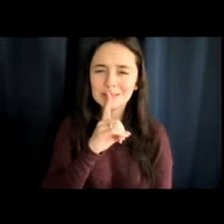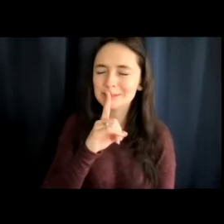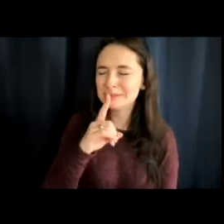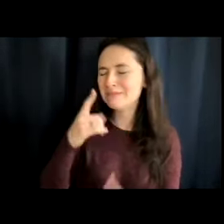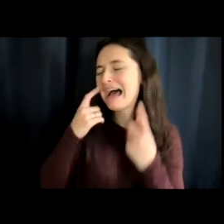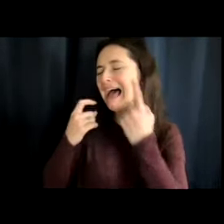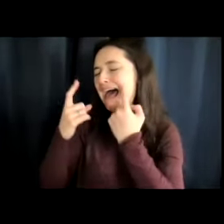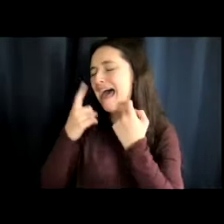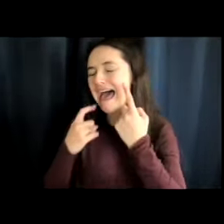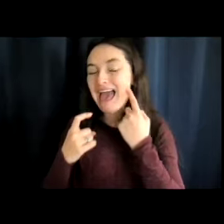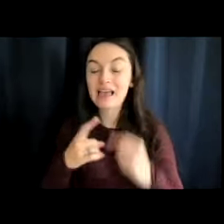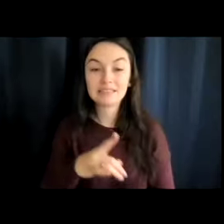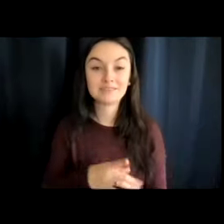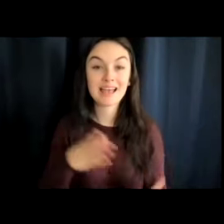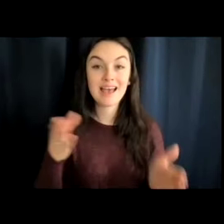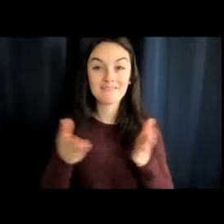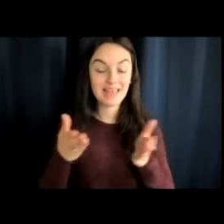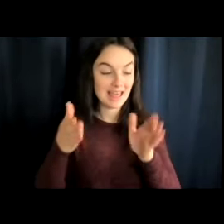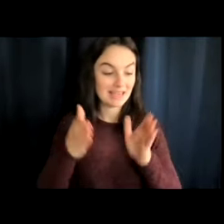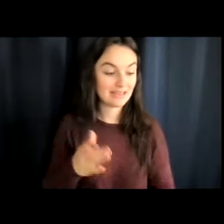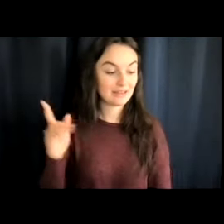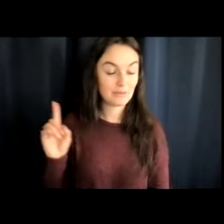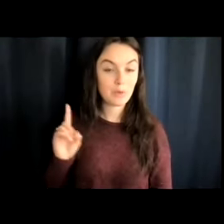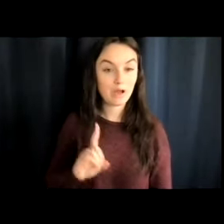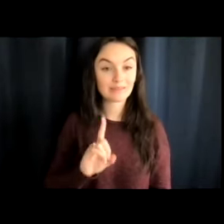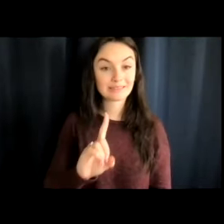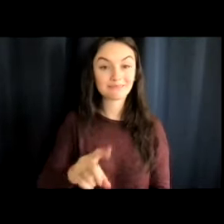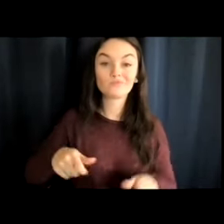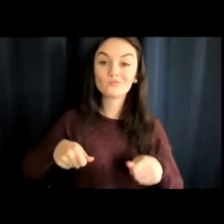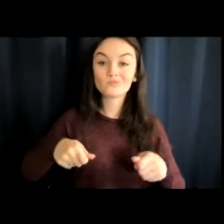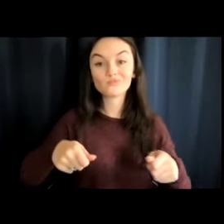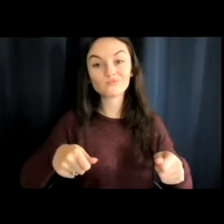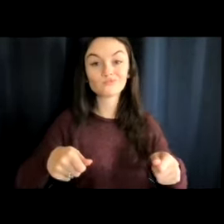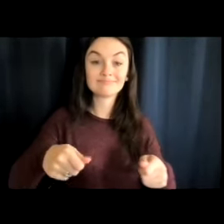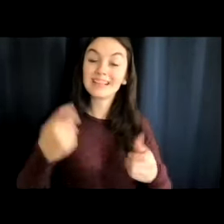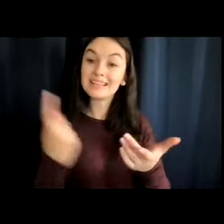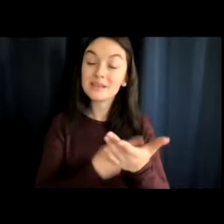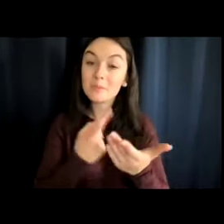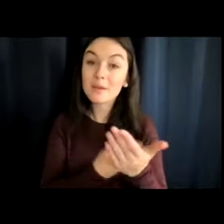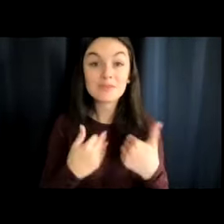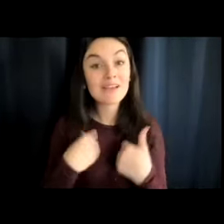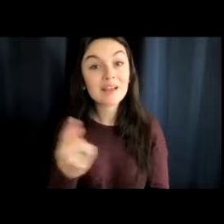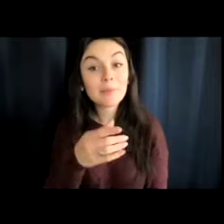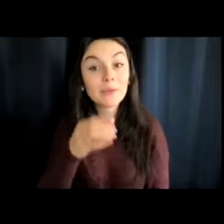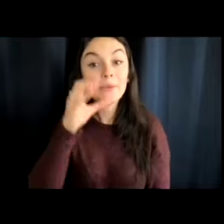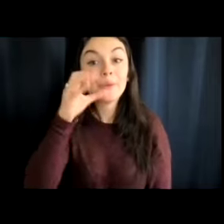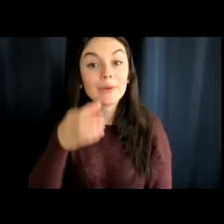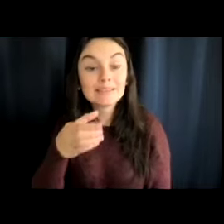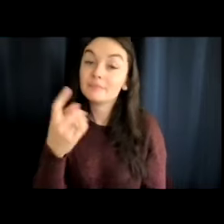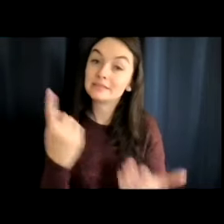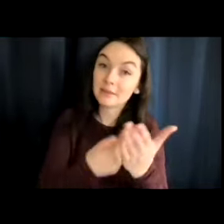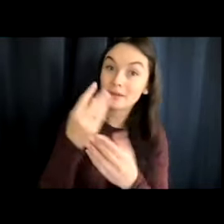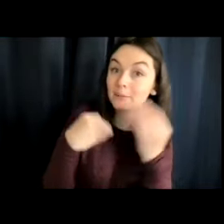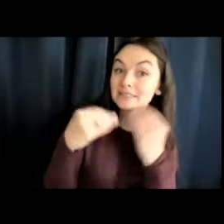A flight attendant walks up and down the aisle pushing a cart. Sometimes you get something to drink. Sometimes you get something to eat.